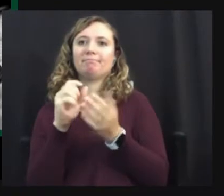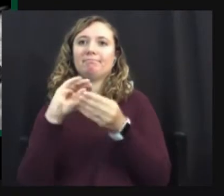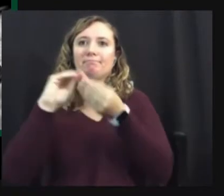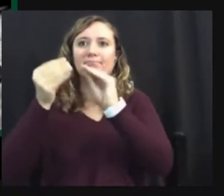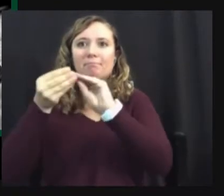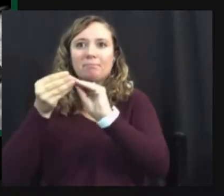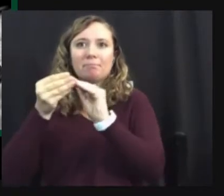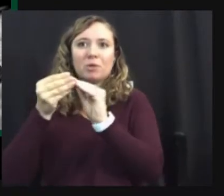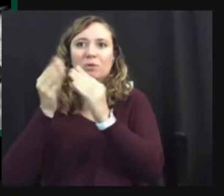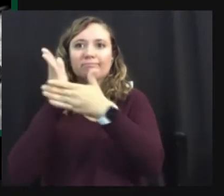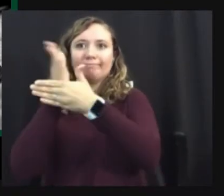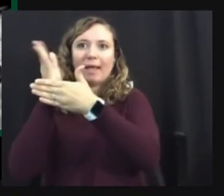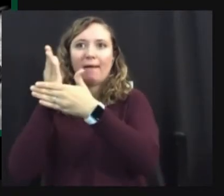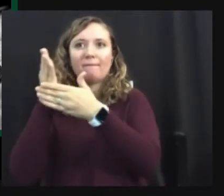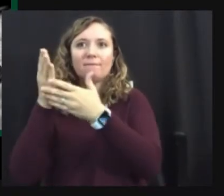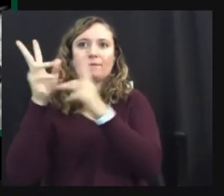um,